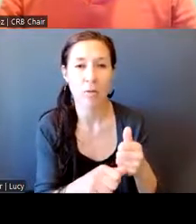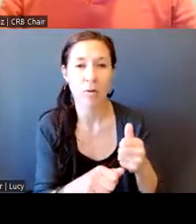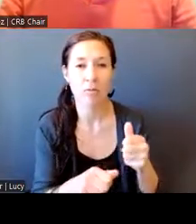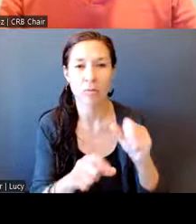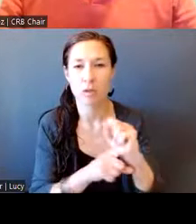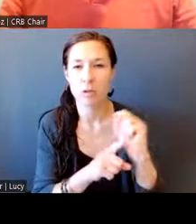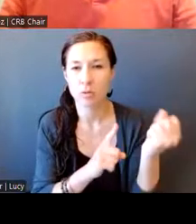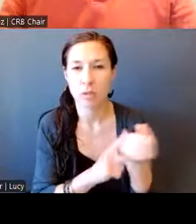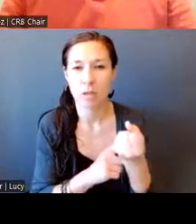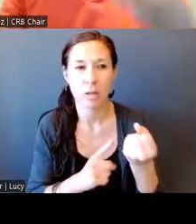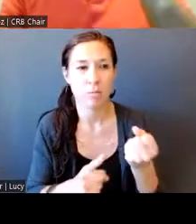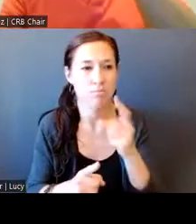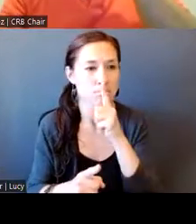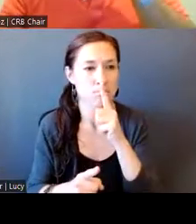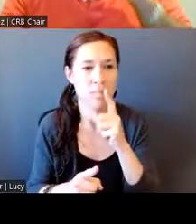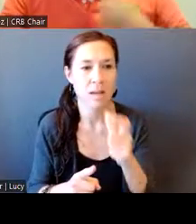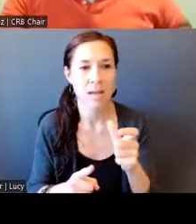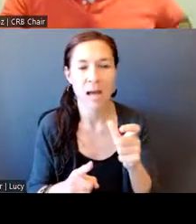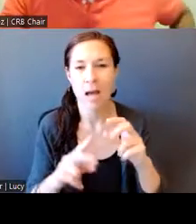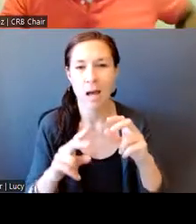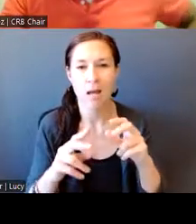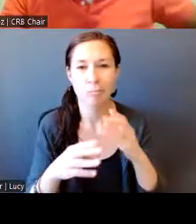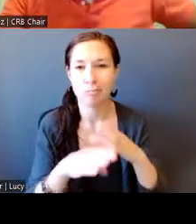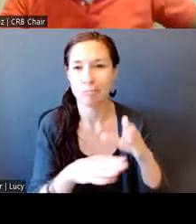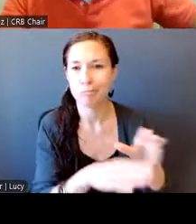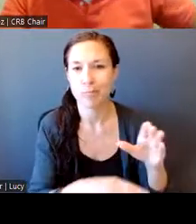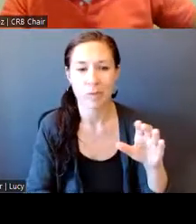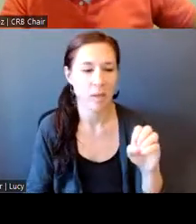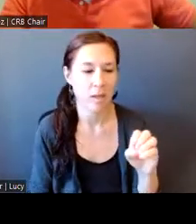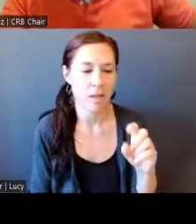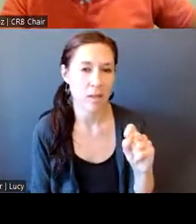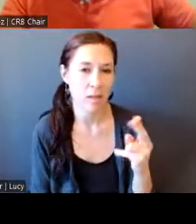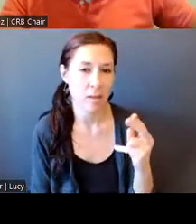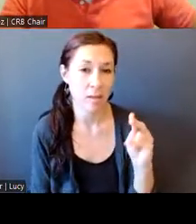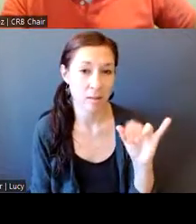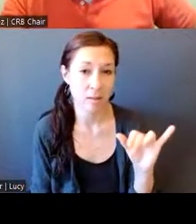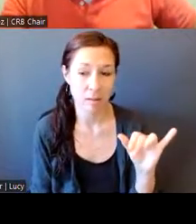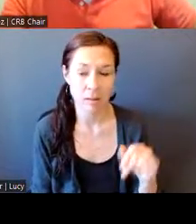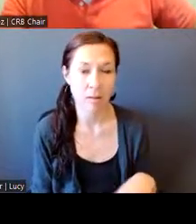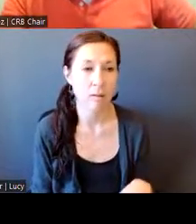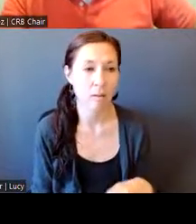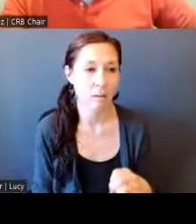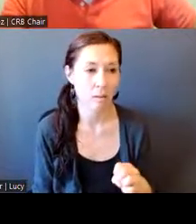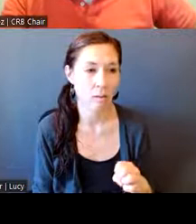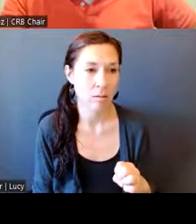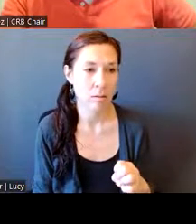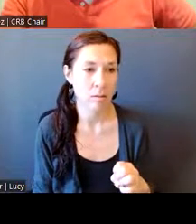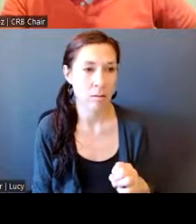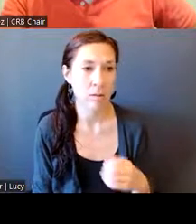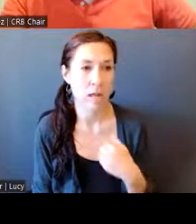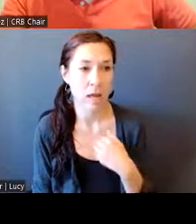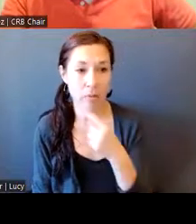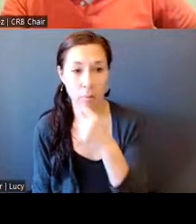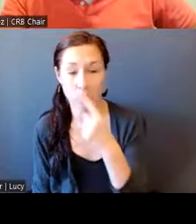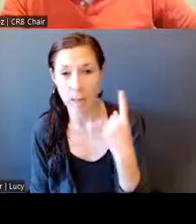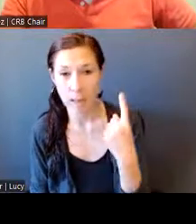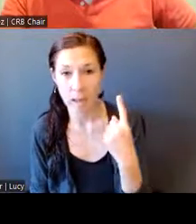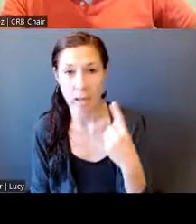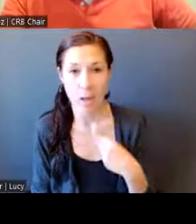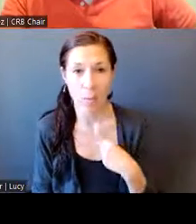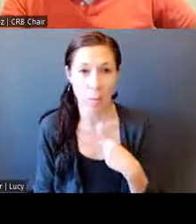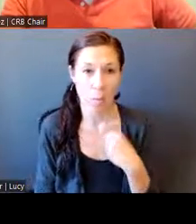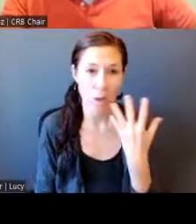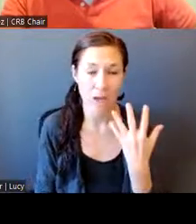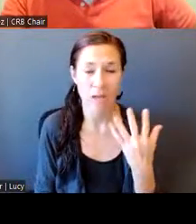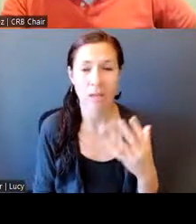broken down by ethnicity, so included in black and in white are, it could be